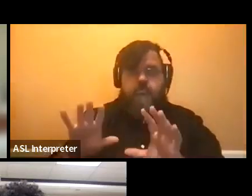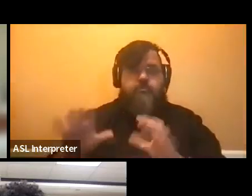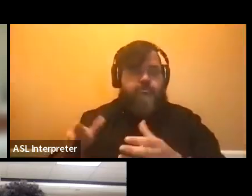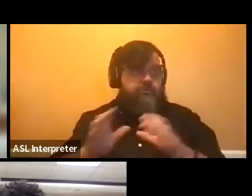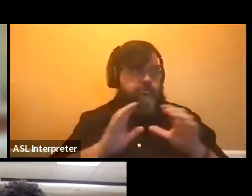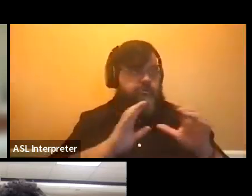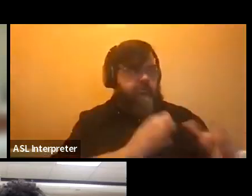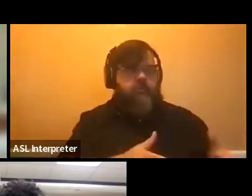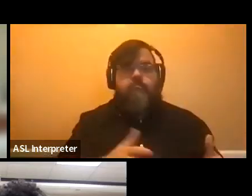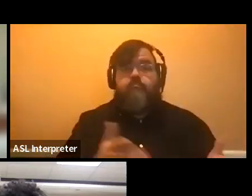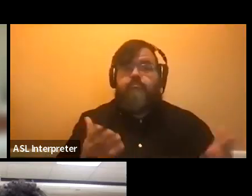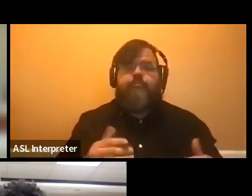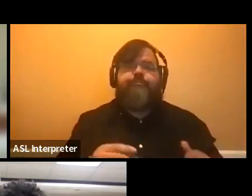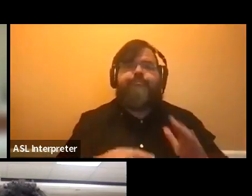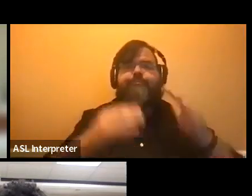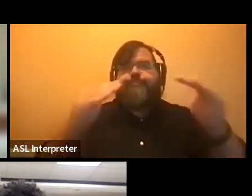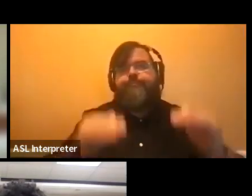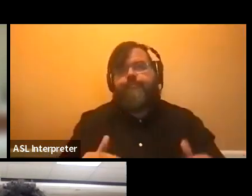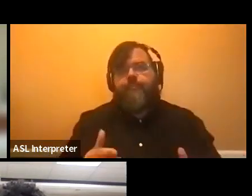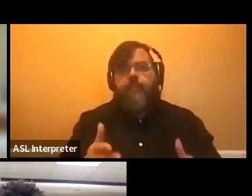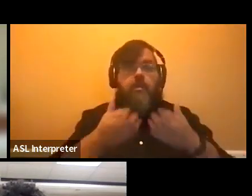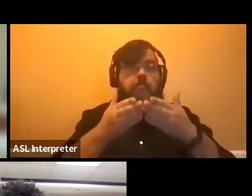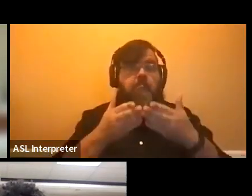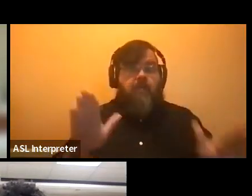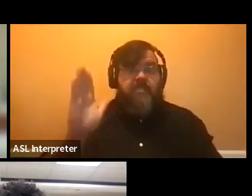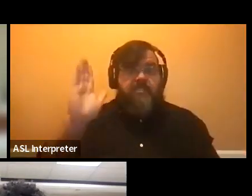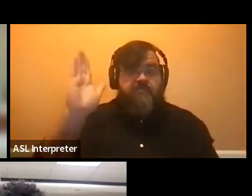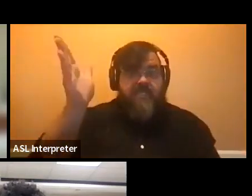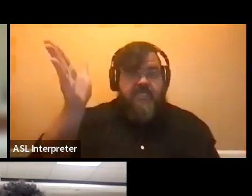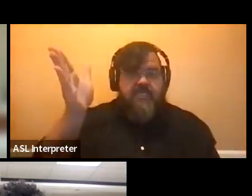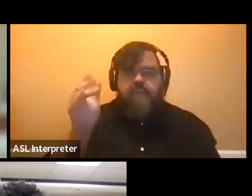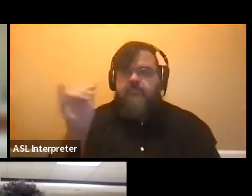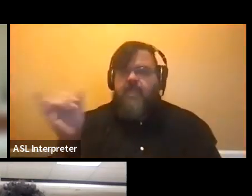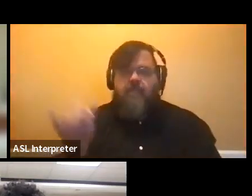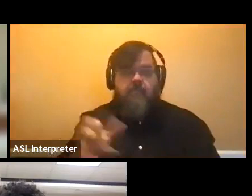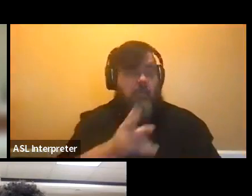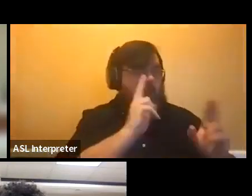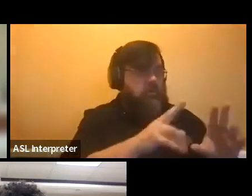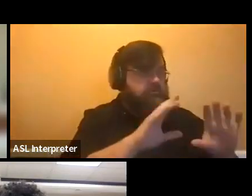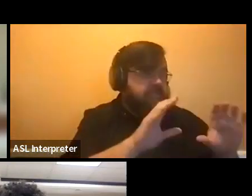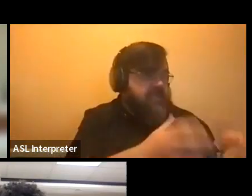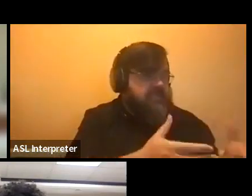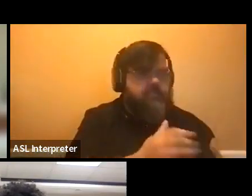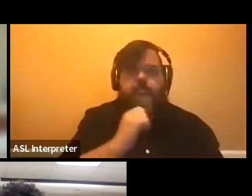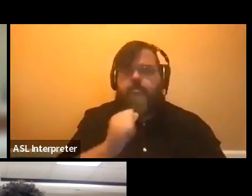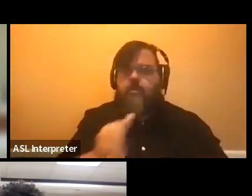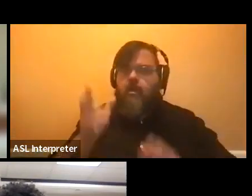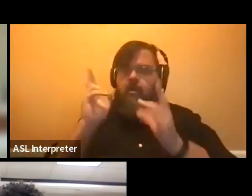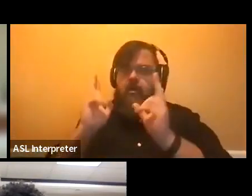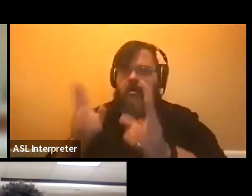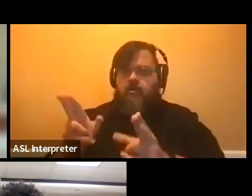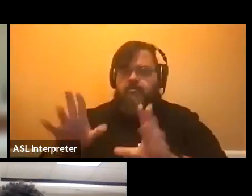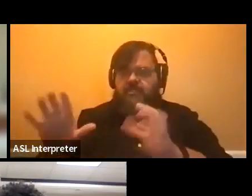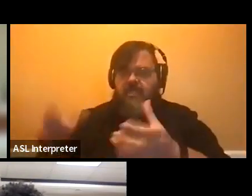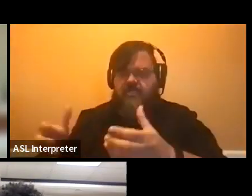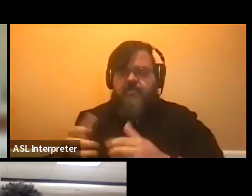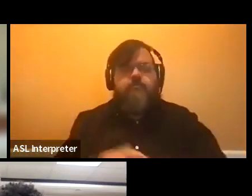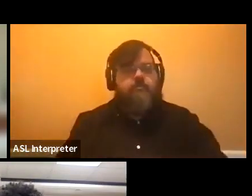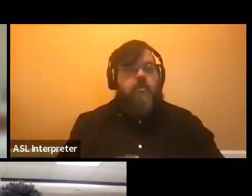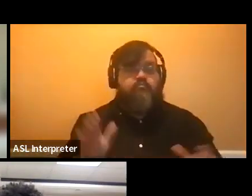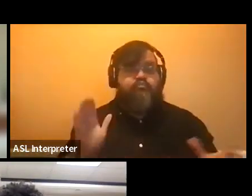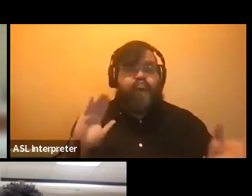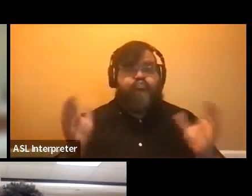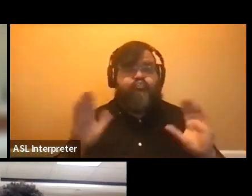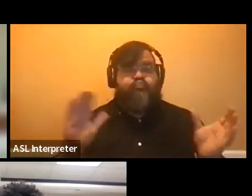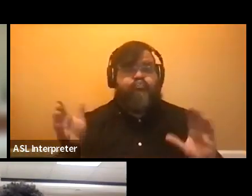sections and non-honor sections, the same with many other courses. We've done comparisons of the grades and whether the